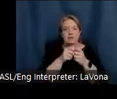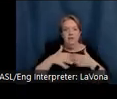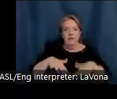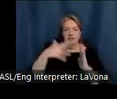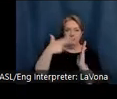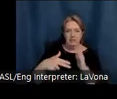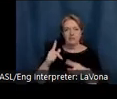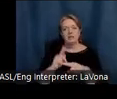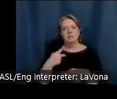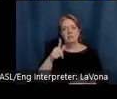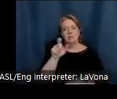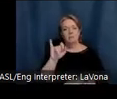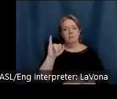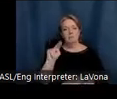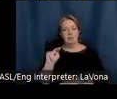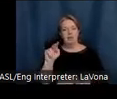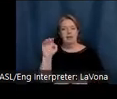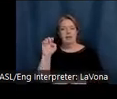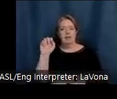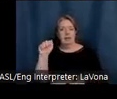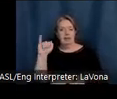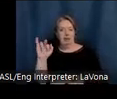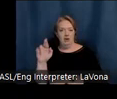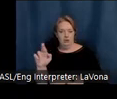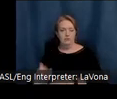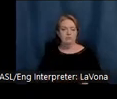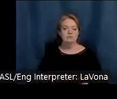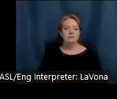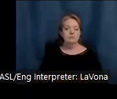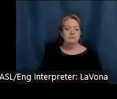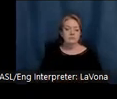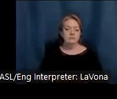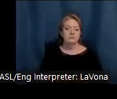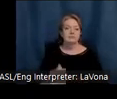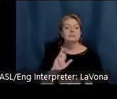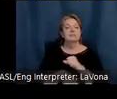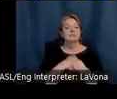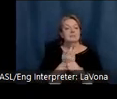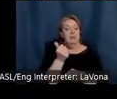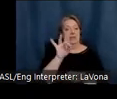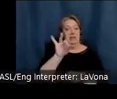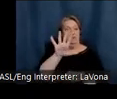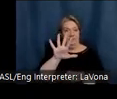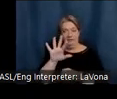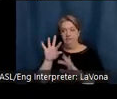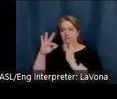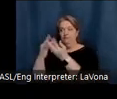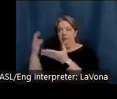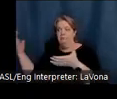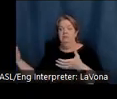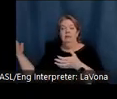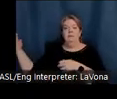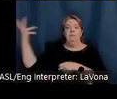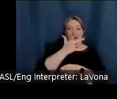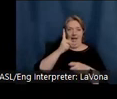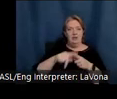When he returned to the United States in 1885, Steele was determined to support his family by taking